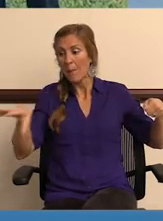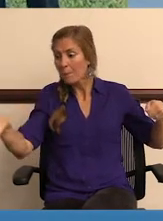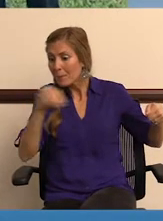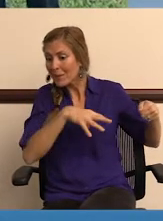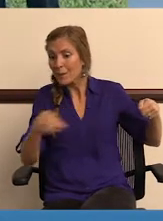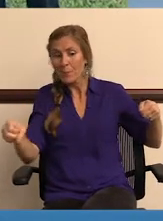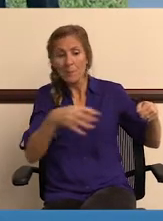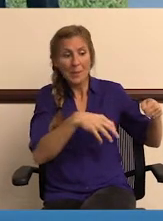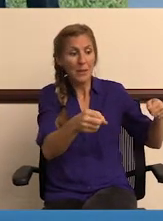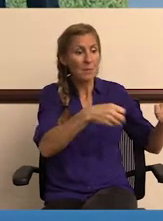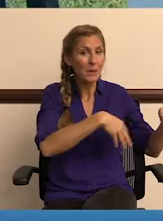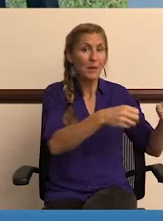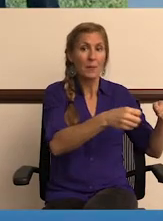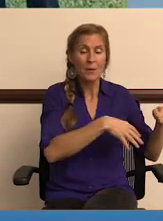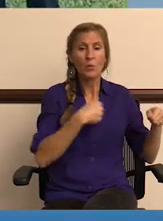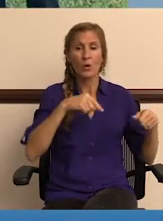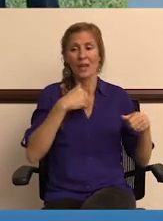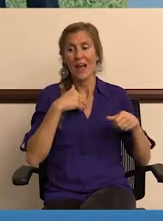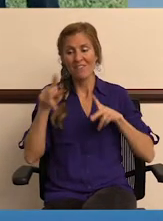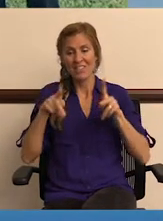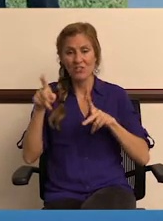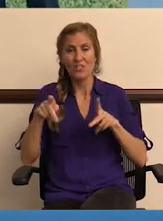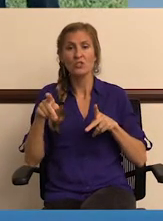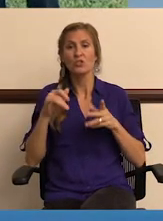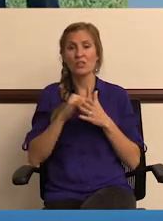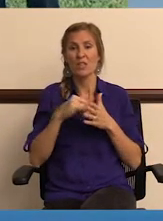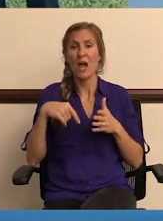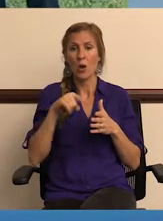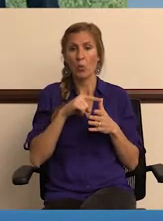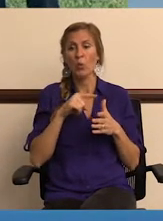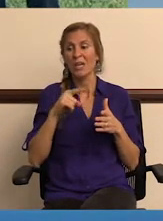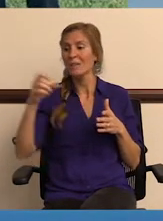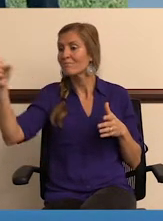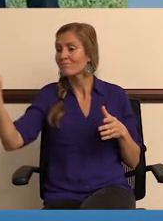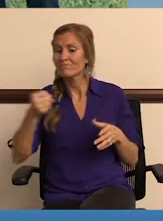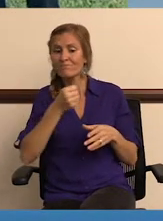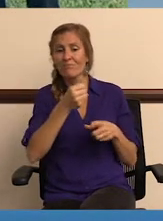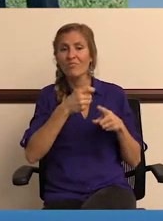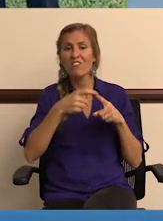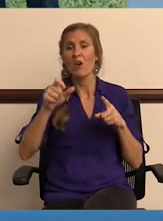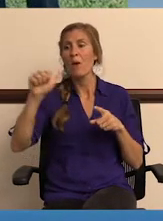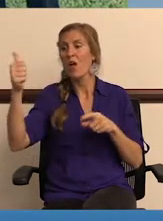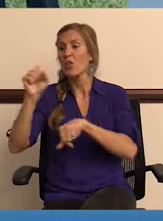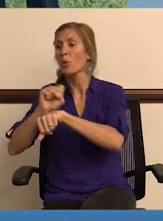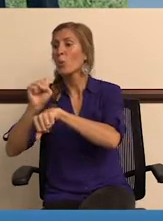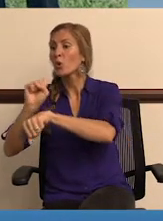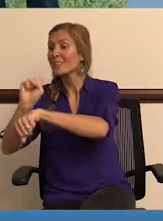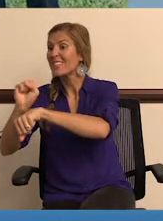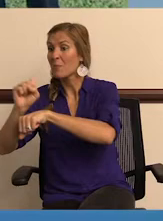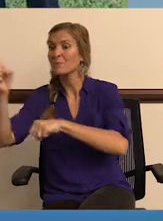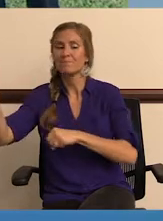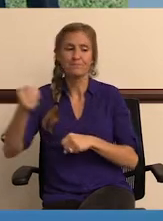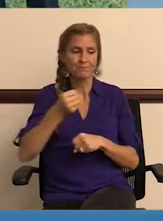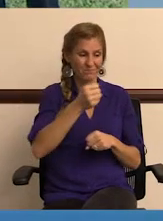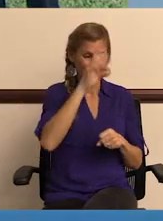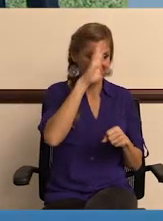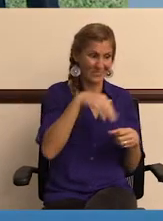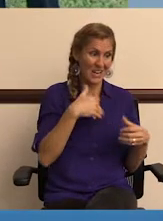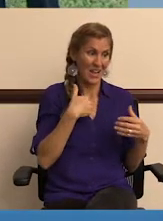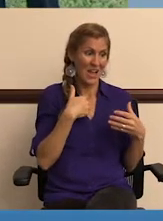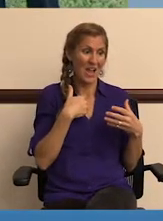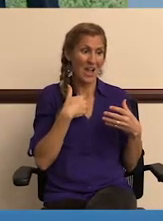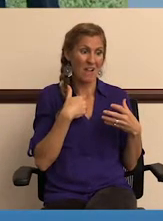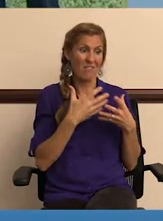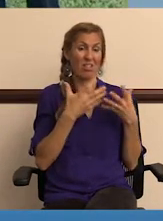and they're picking as they go. We have individuals that we divert from other, you know, work assignments